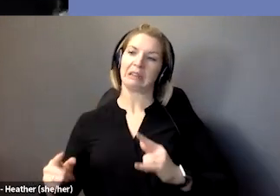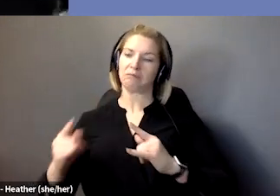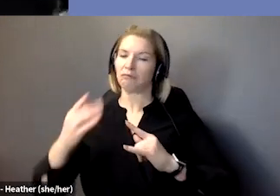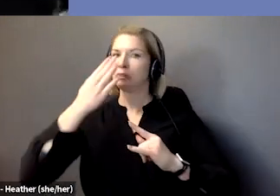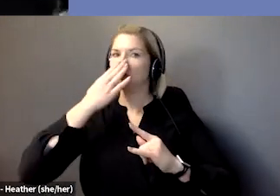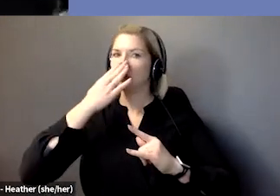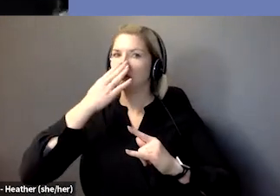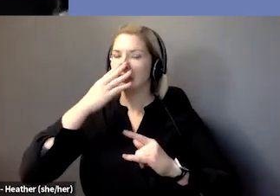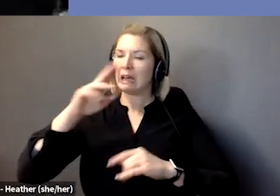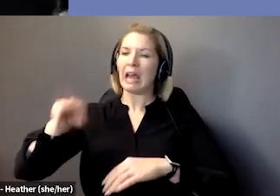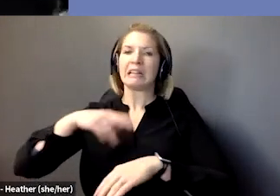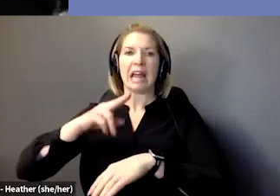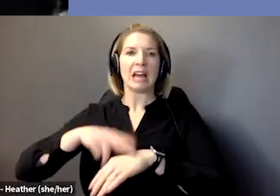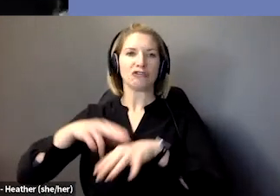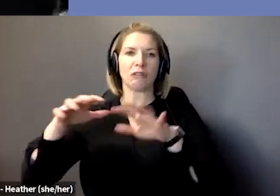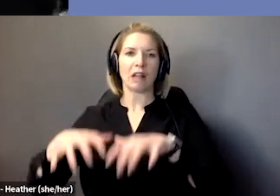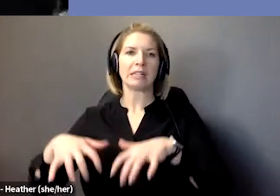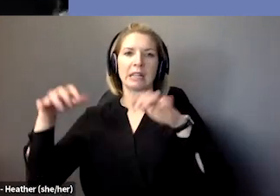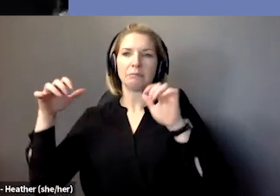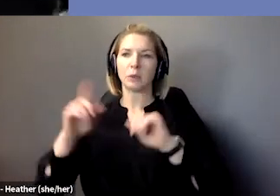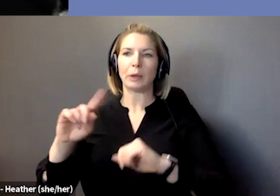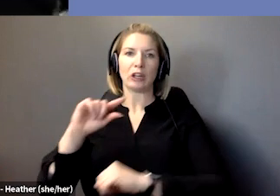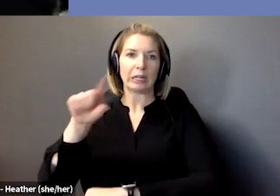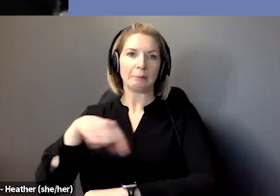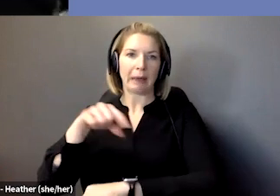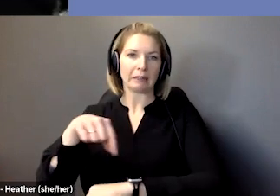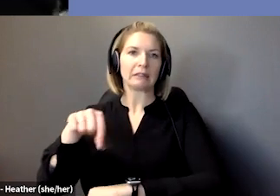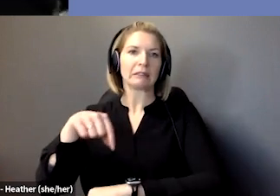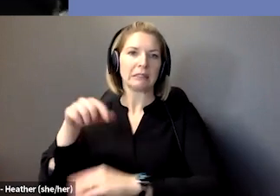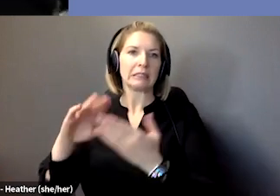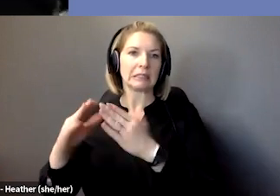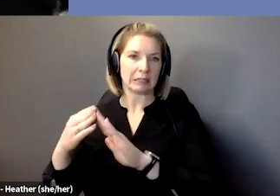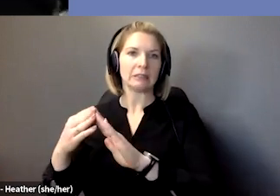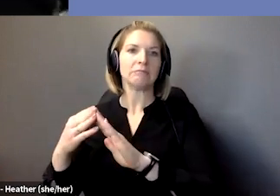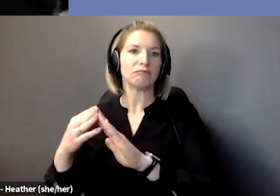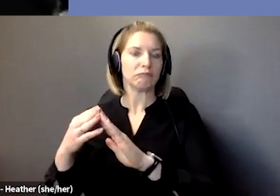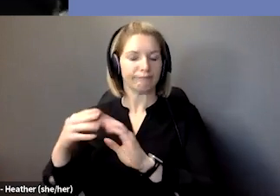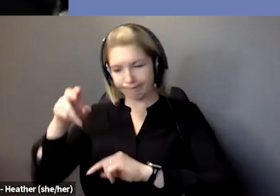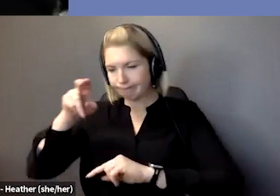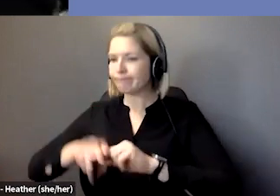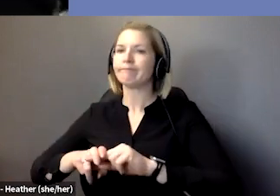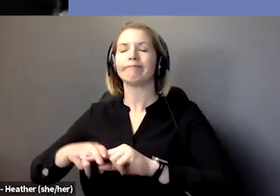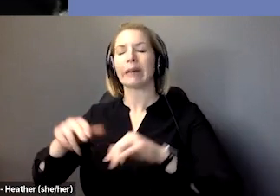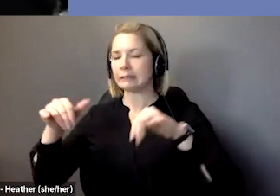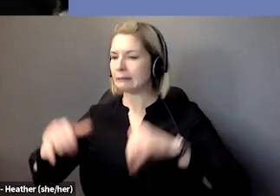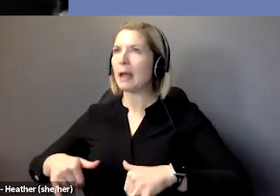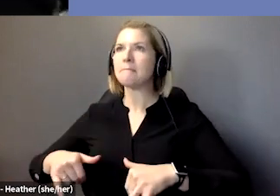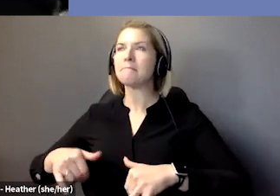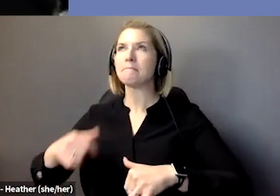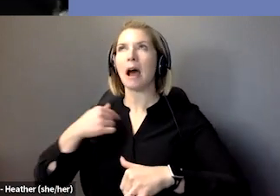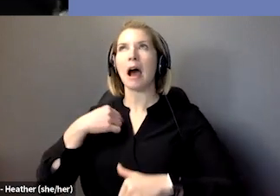Assembly in Quebec City. Jonathan. I asked the government to